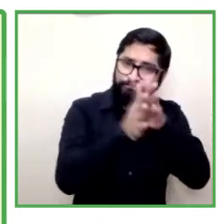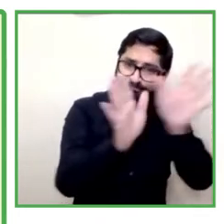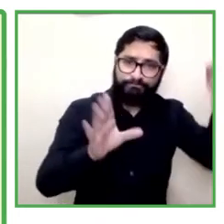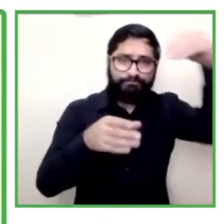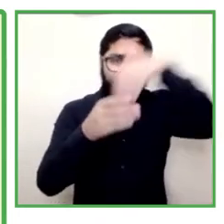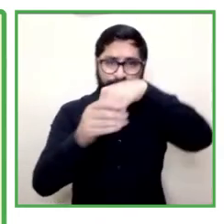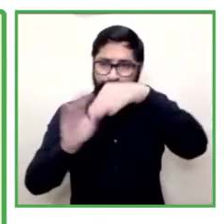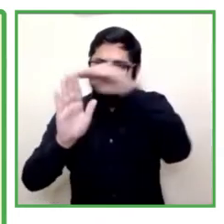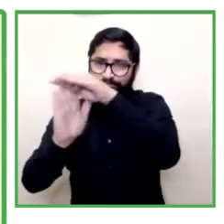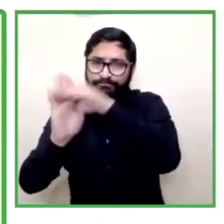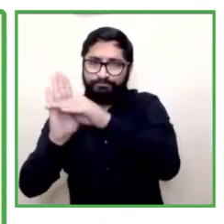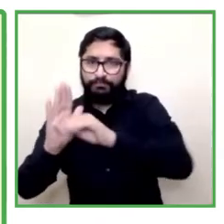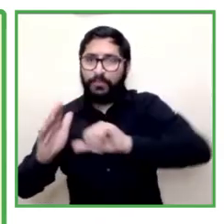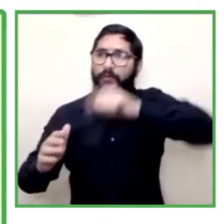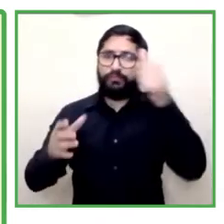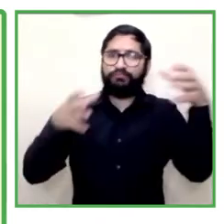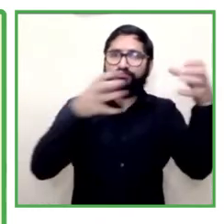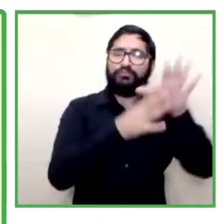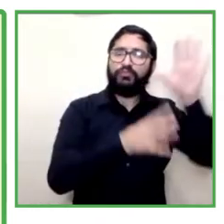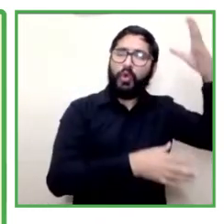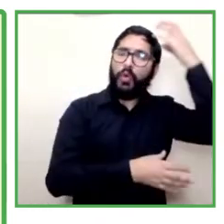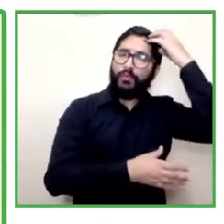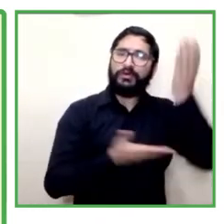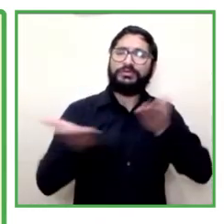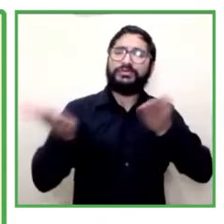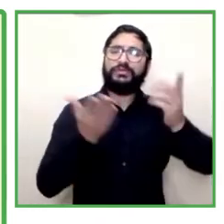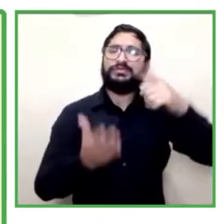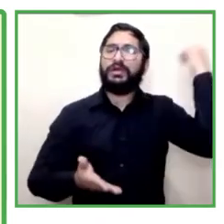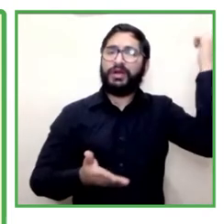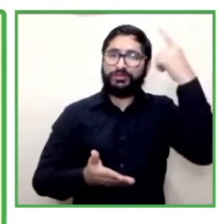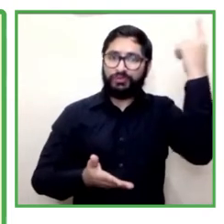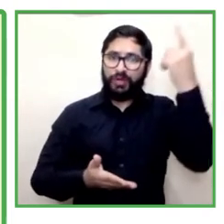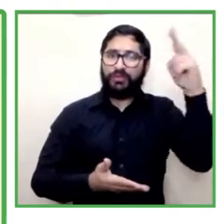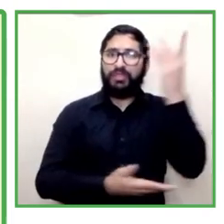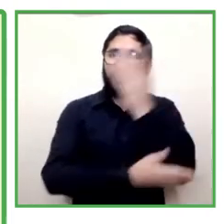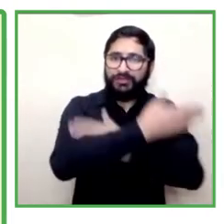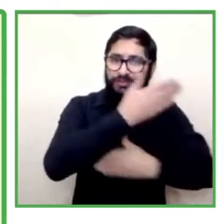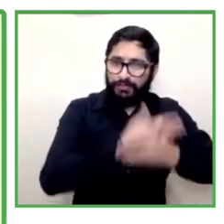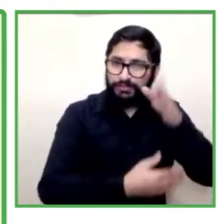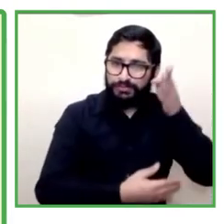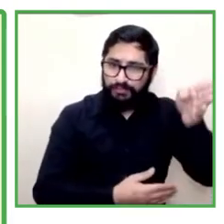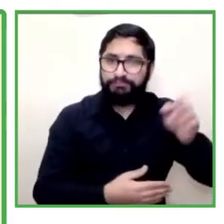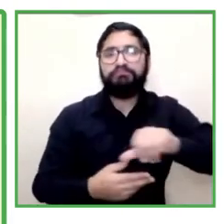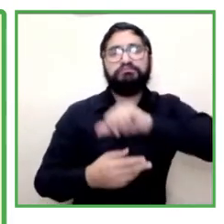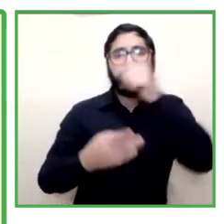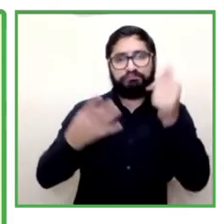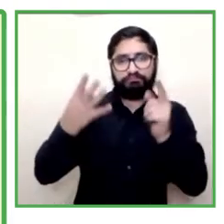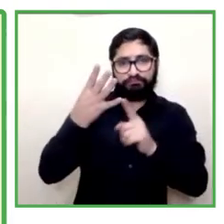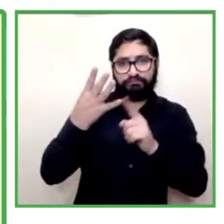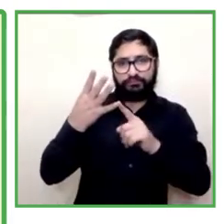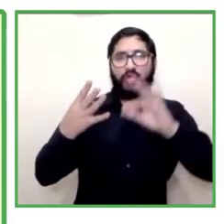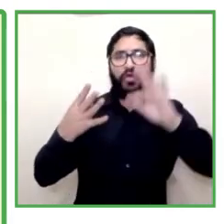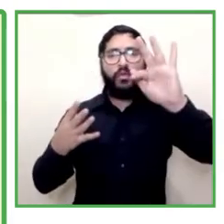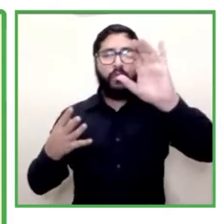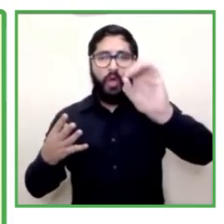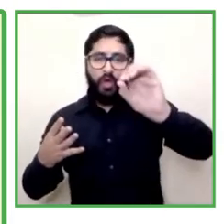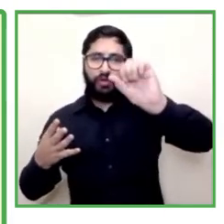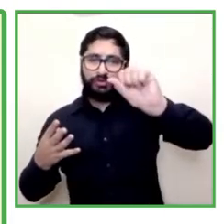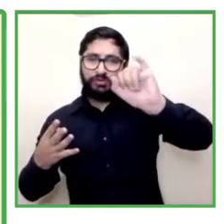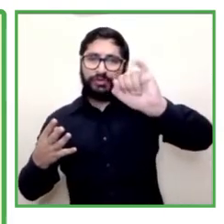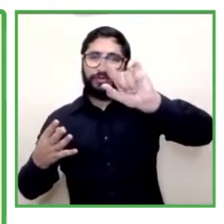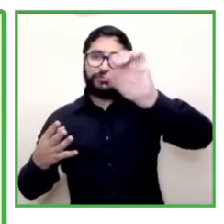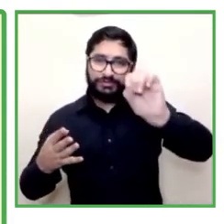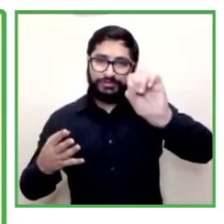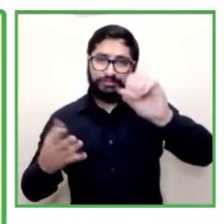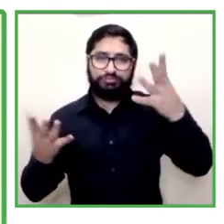senadi which is a national service for disability and different funds and relief funds